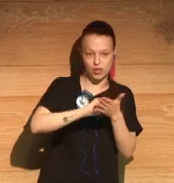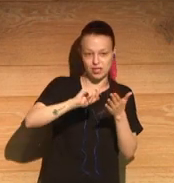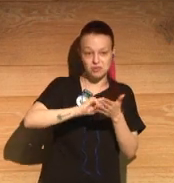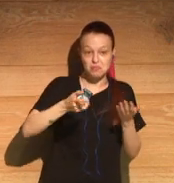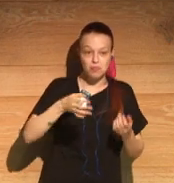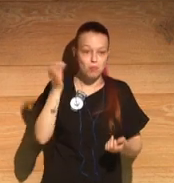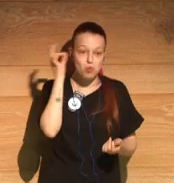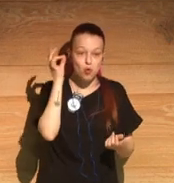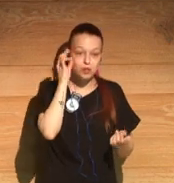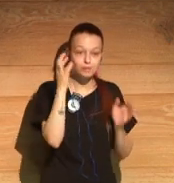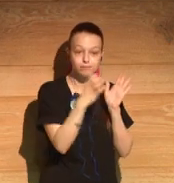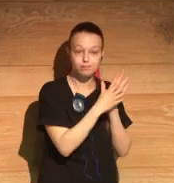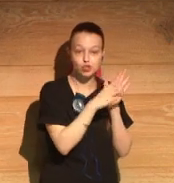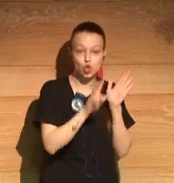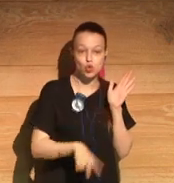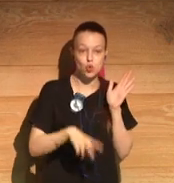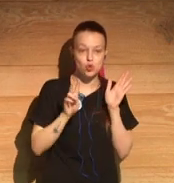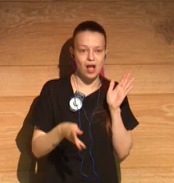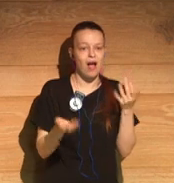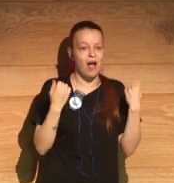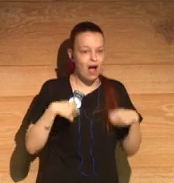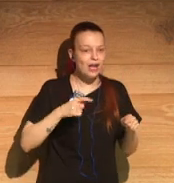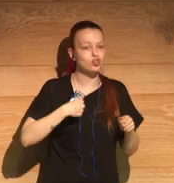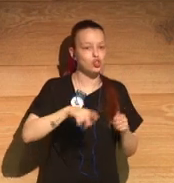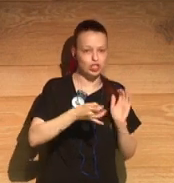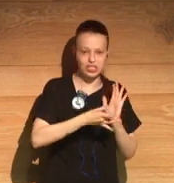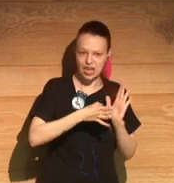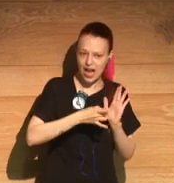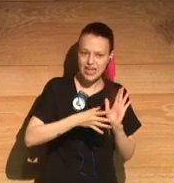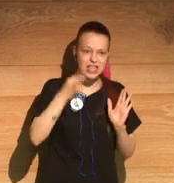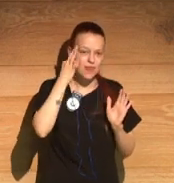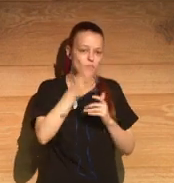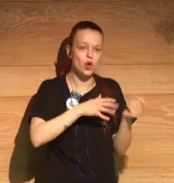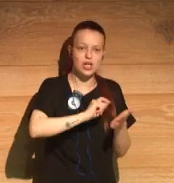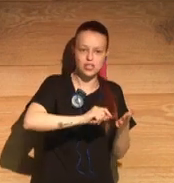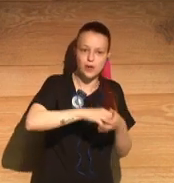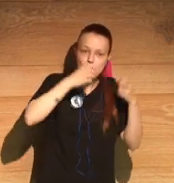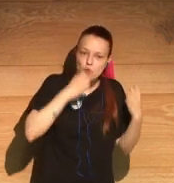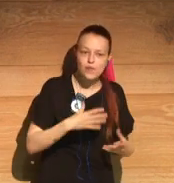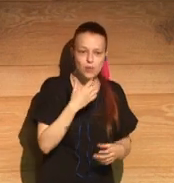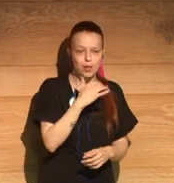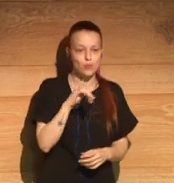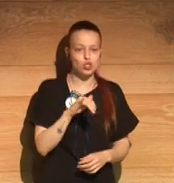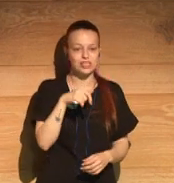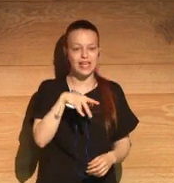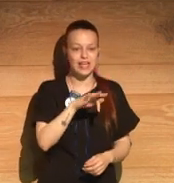great women writers like, you know, Edna O'Brien and Jennifer Johnston and Kent